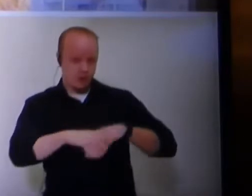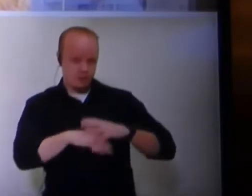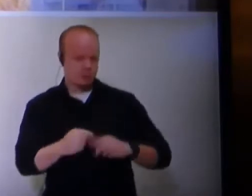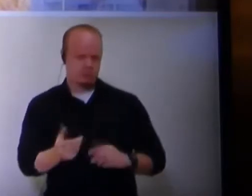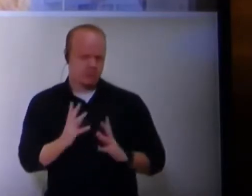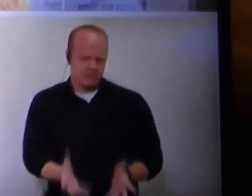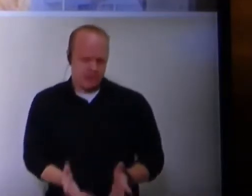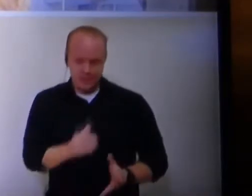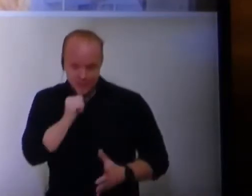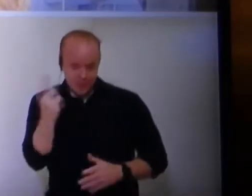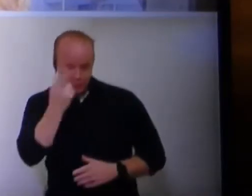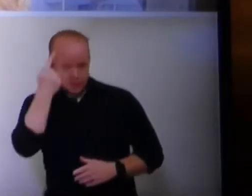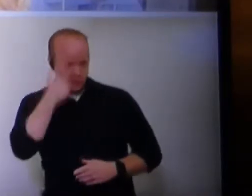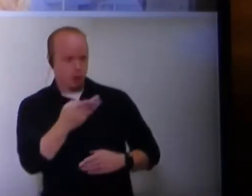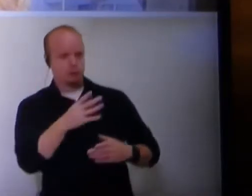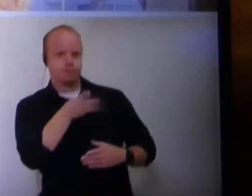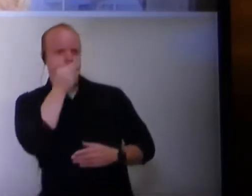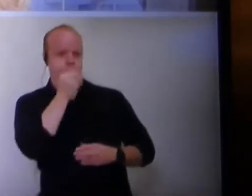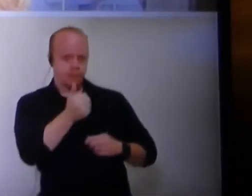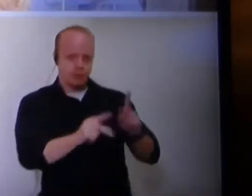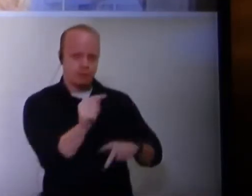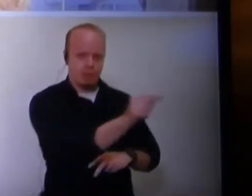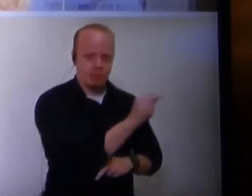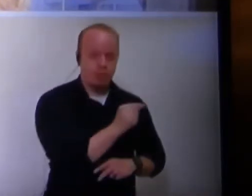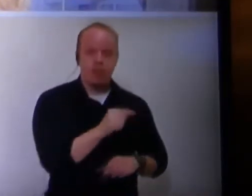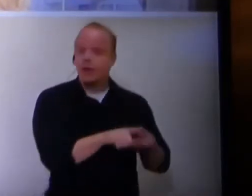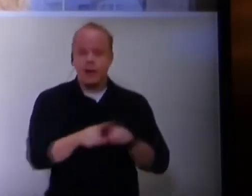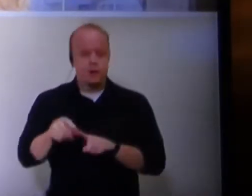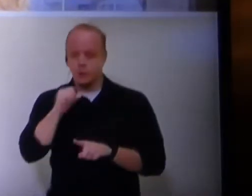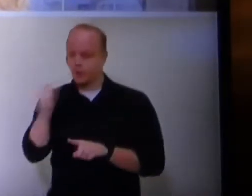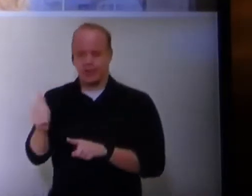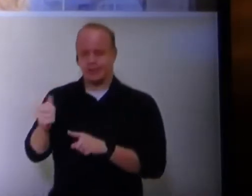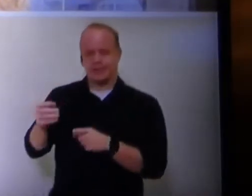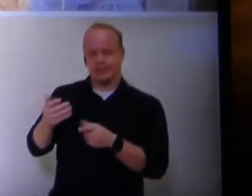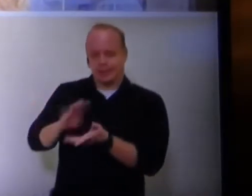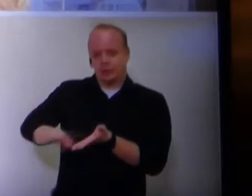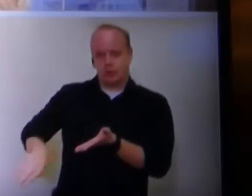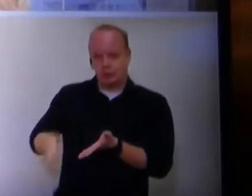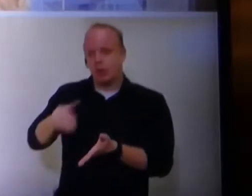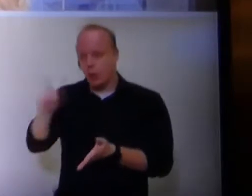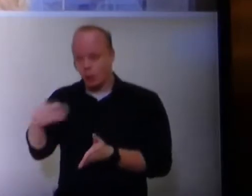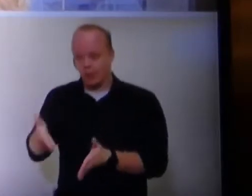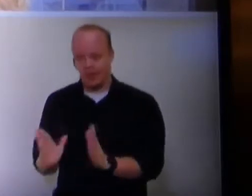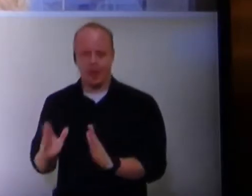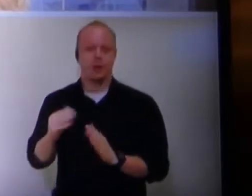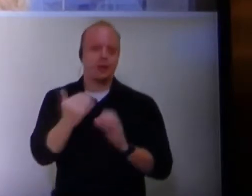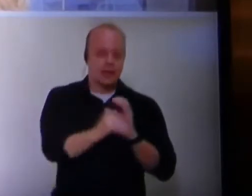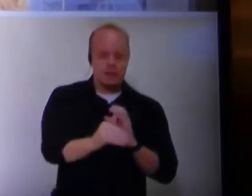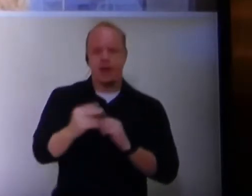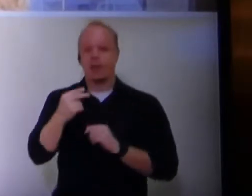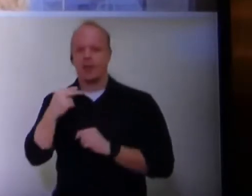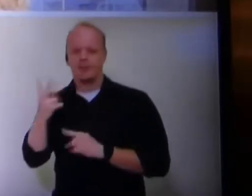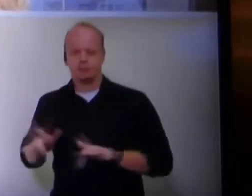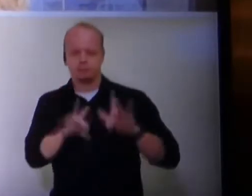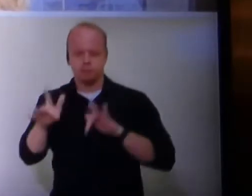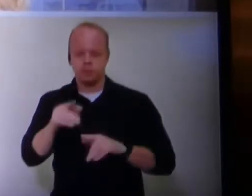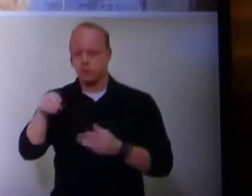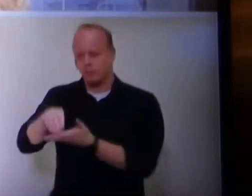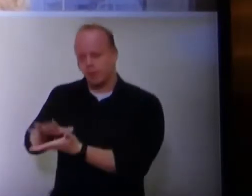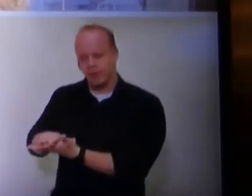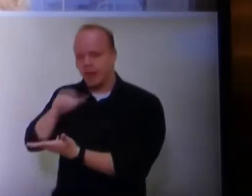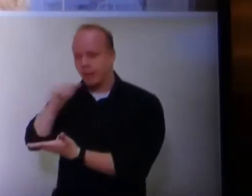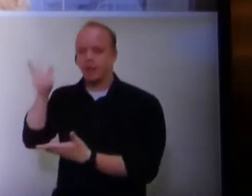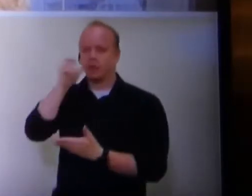But it is not a reason to silence anyone's voice. It also doesn't justify only allowing those emails and voicemails to just go into public record and not be heard.